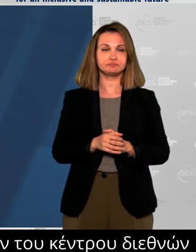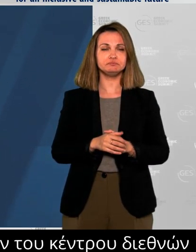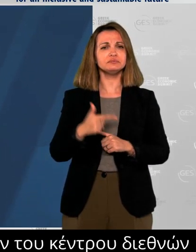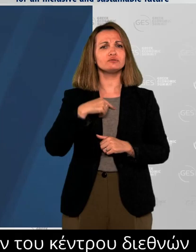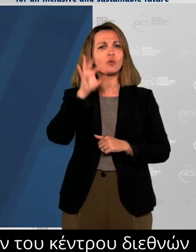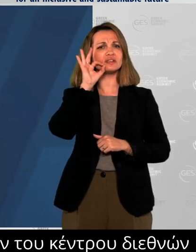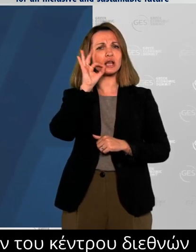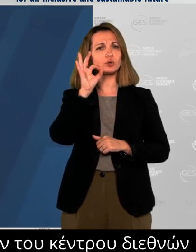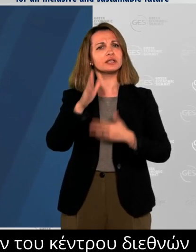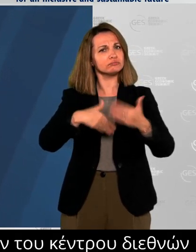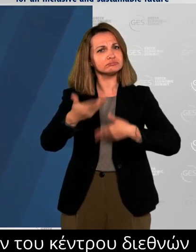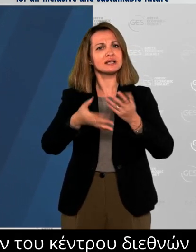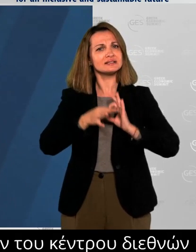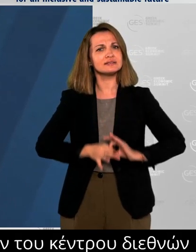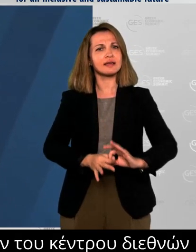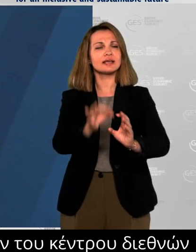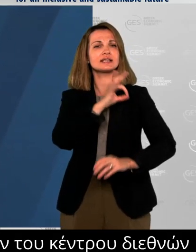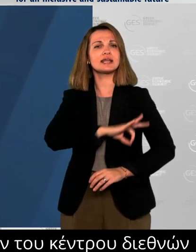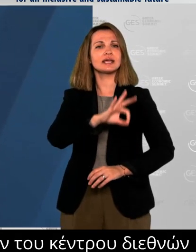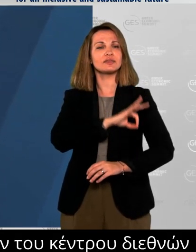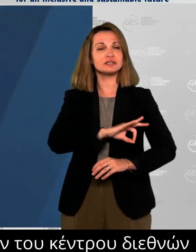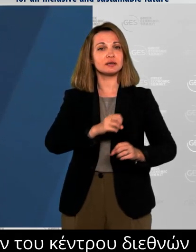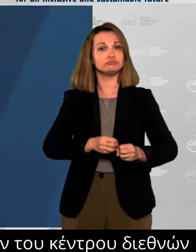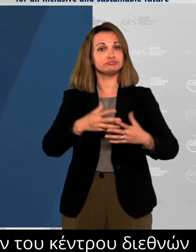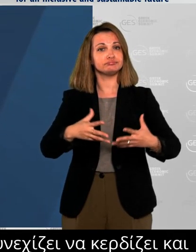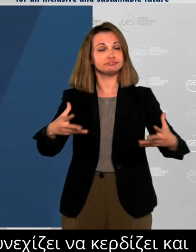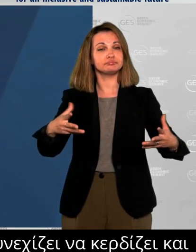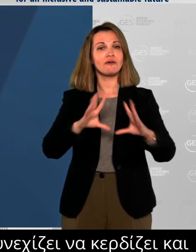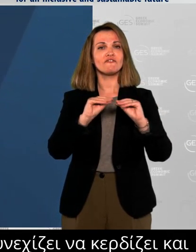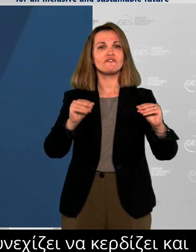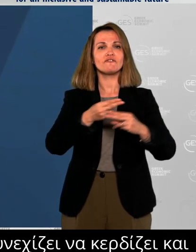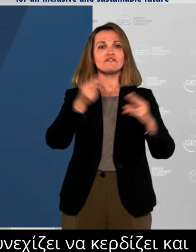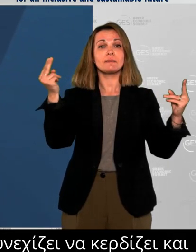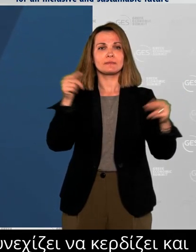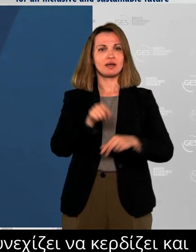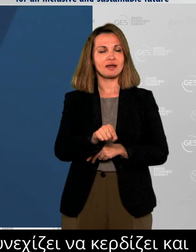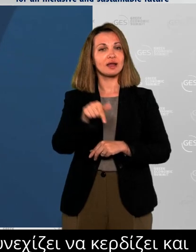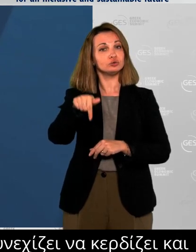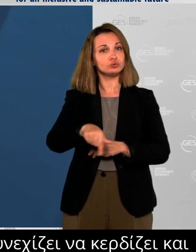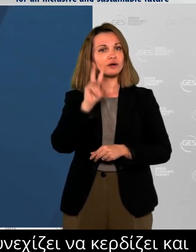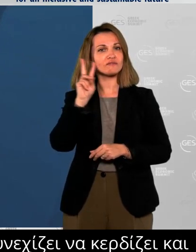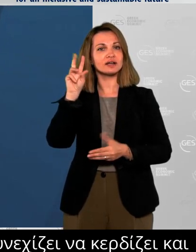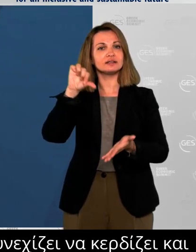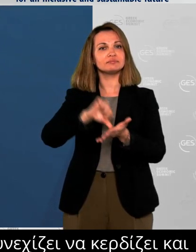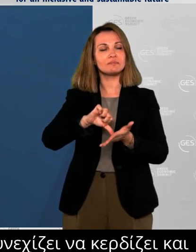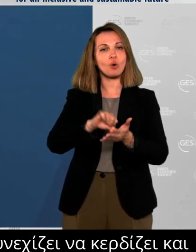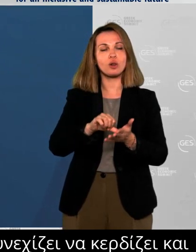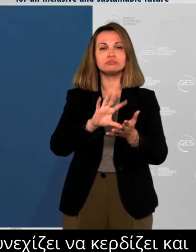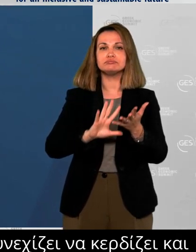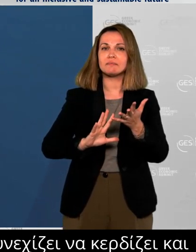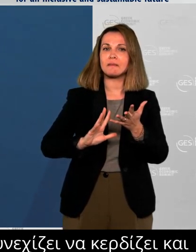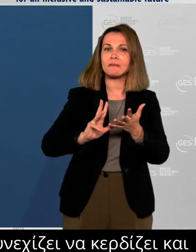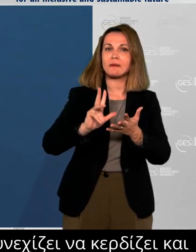as a burgeoning tech hub with Cisco's digital transformation and skills center, as well as expanded